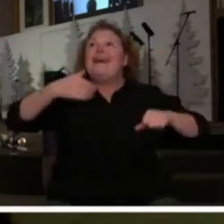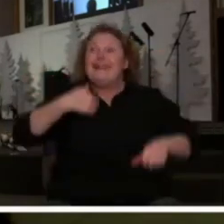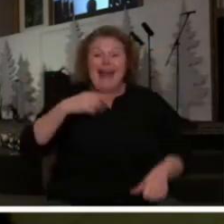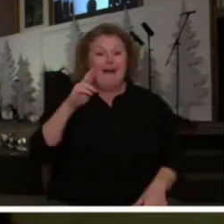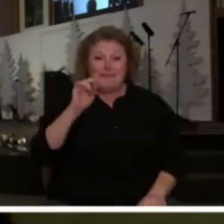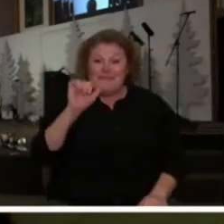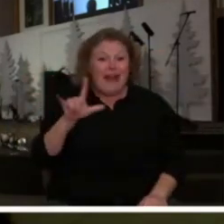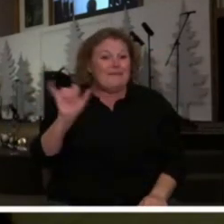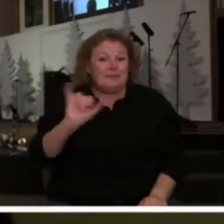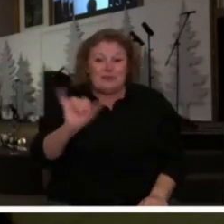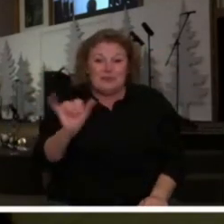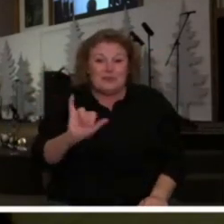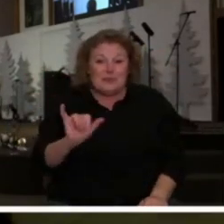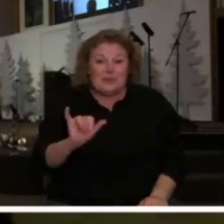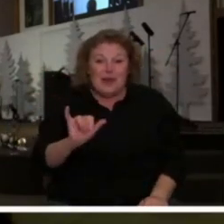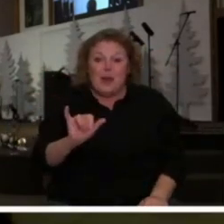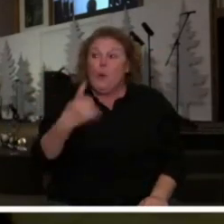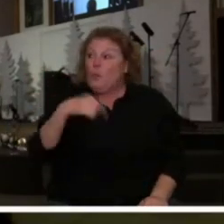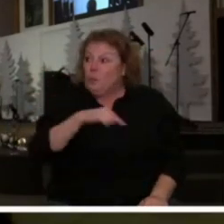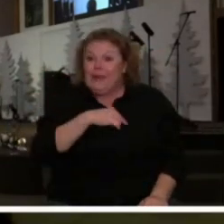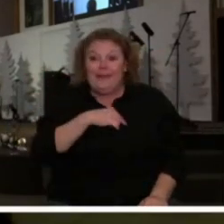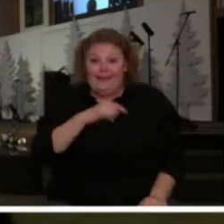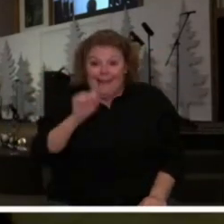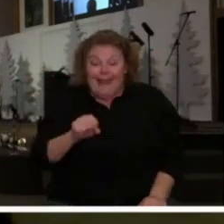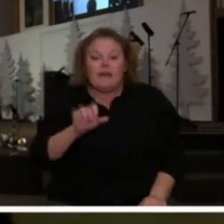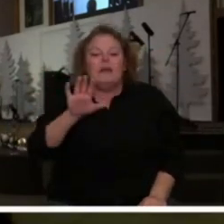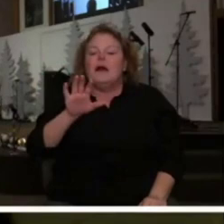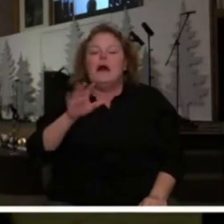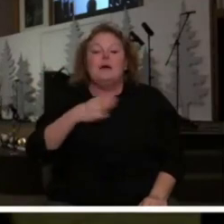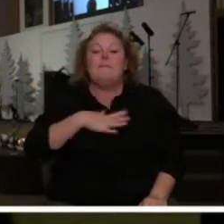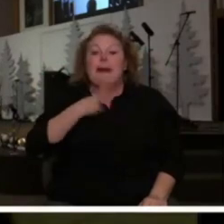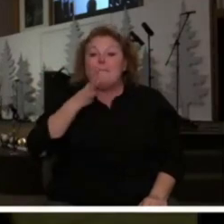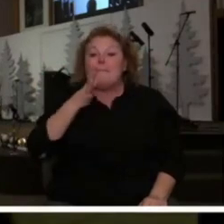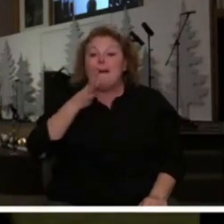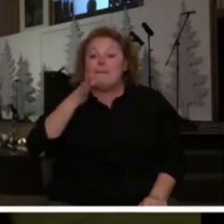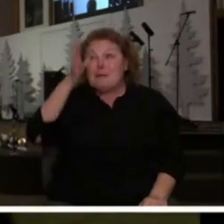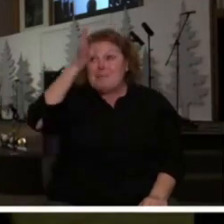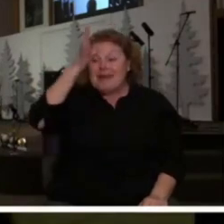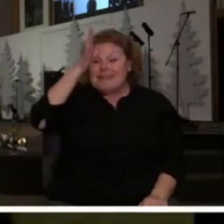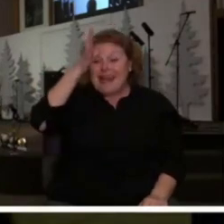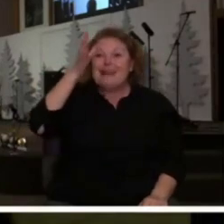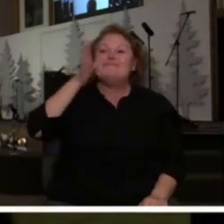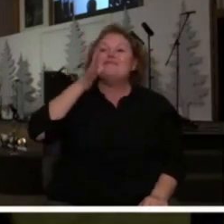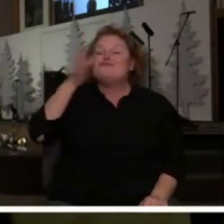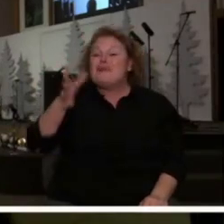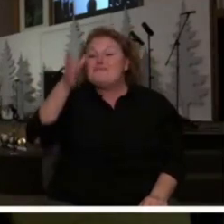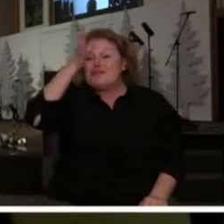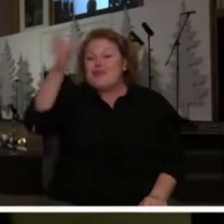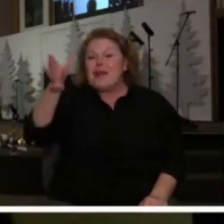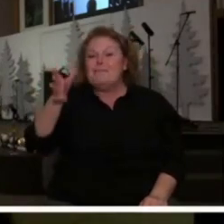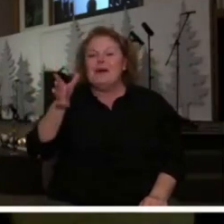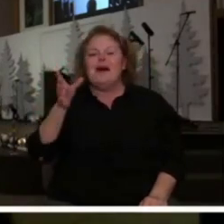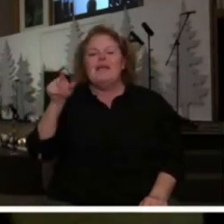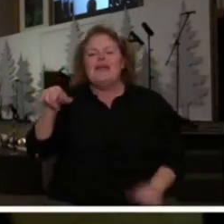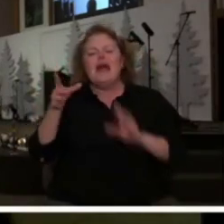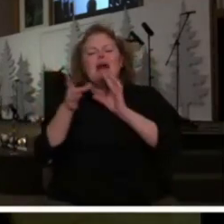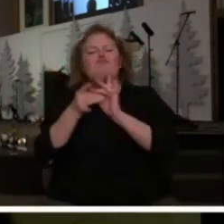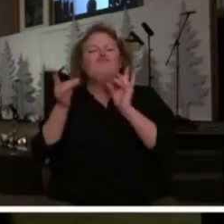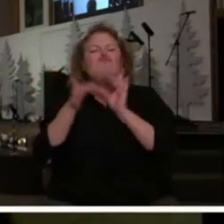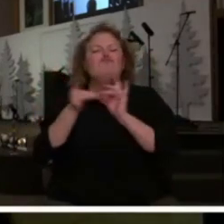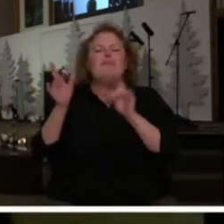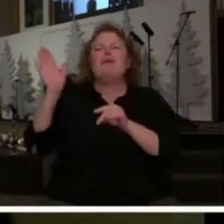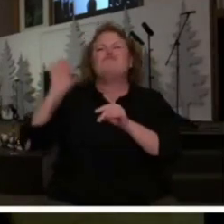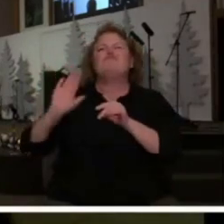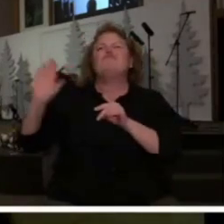anything we've ever experienced in our life I love listening to my mom and my grandma and grandpa talk about the revivals that took place there